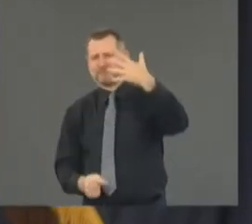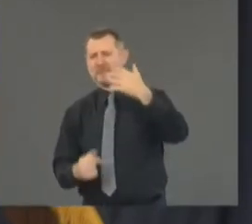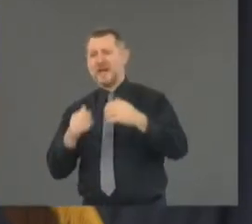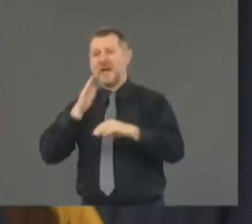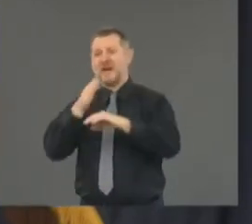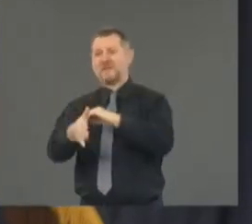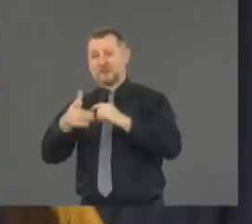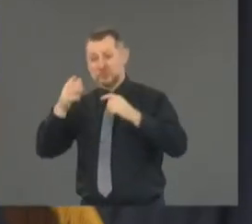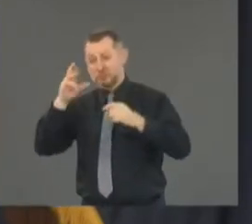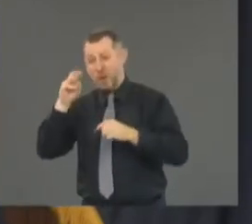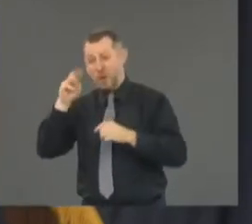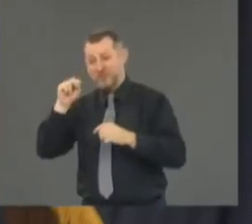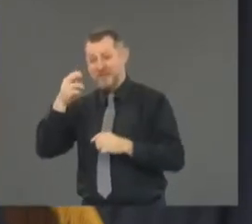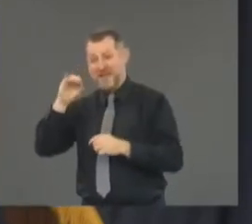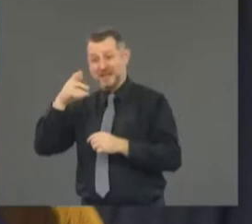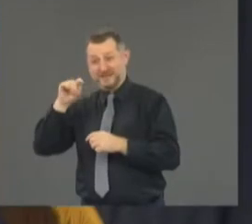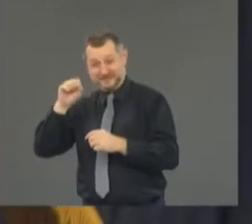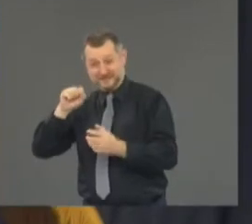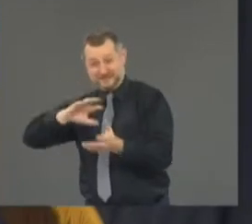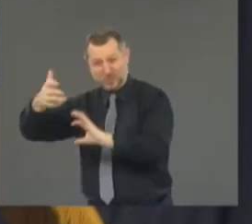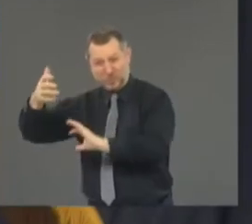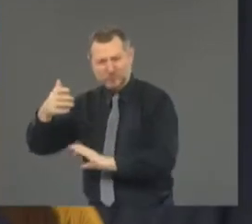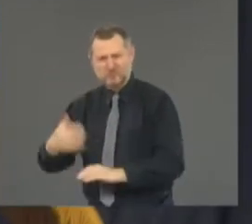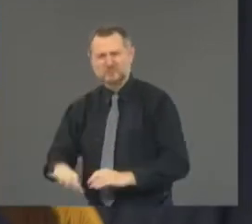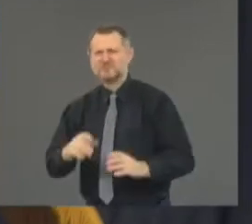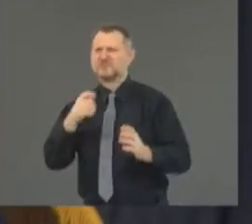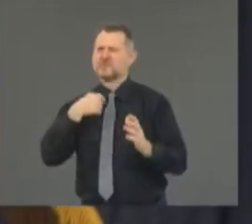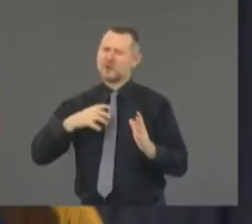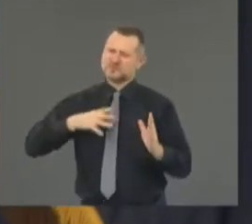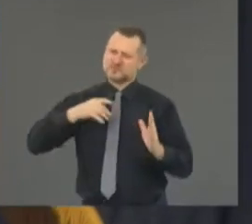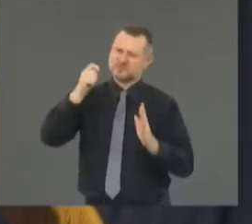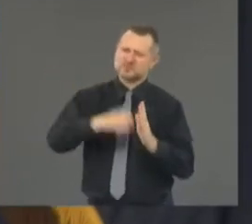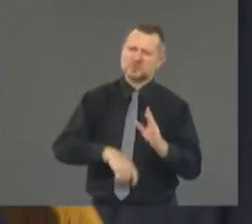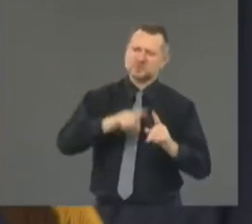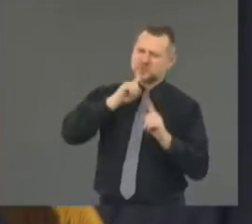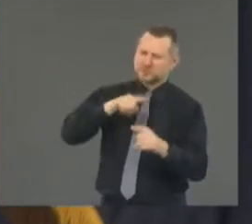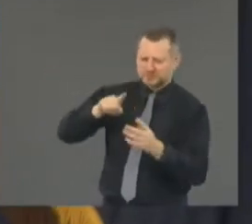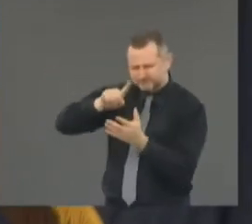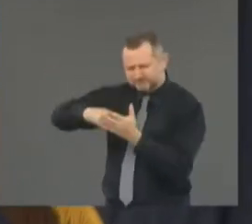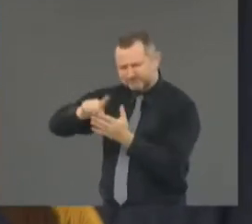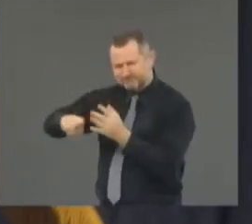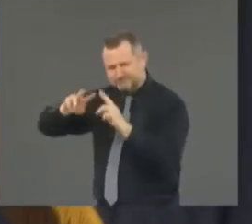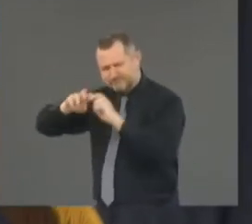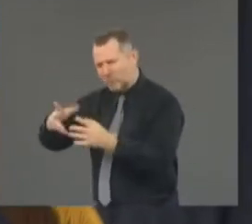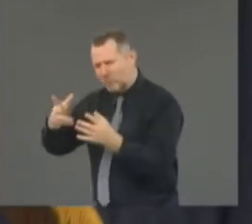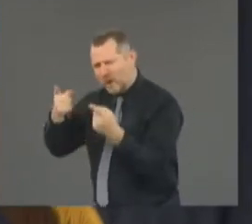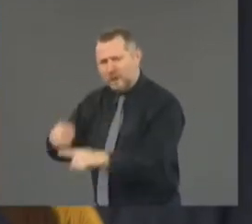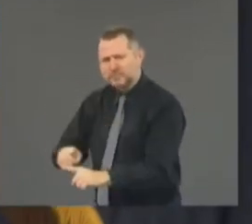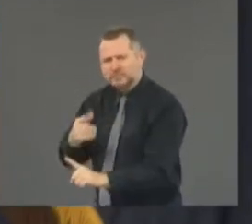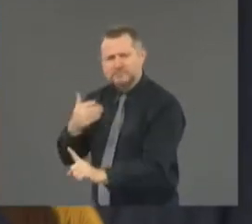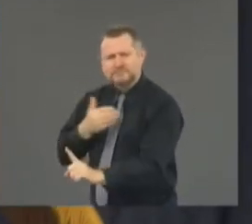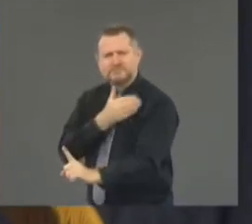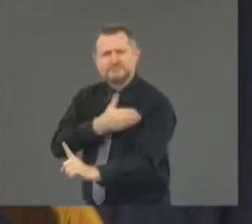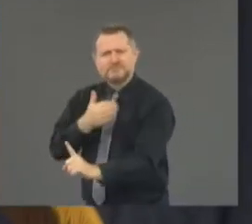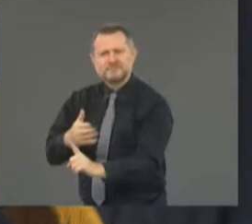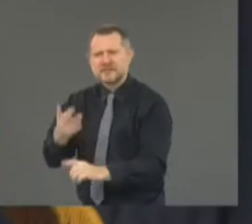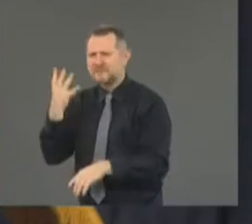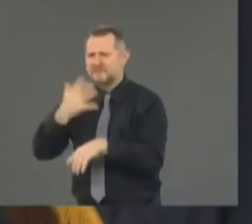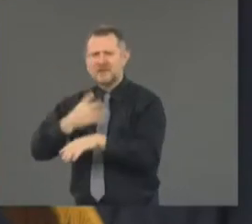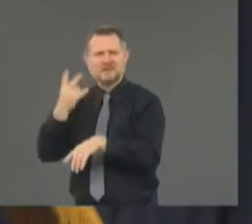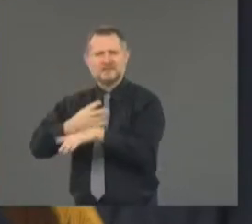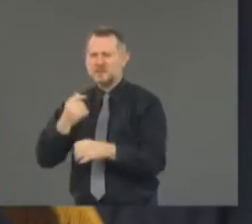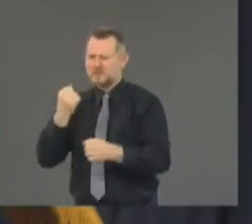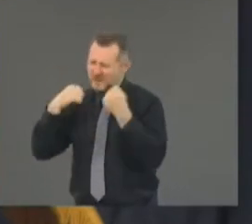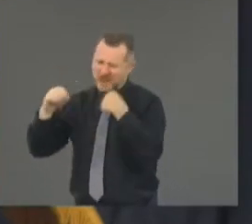a whole report done on Crown Heights, uh, that studied what happened. It was like four or five days of riot. So we,